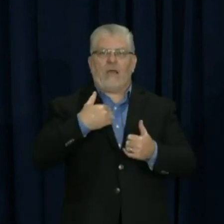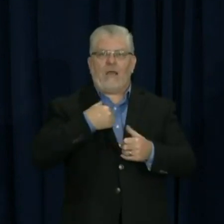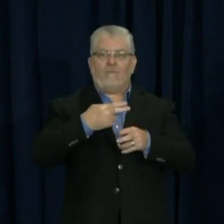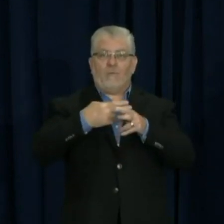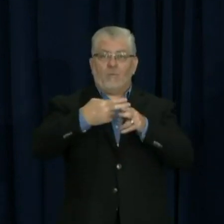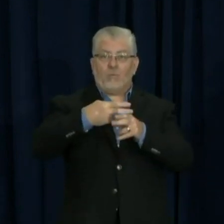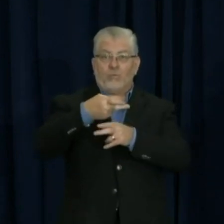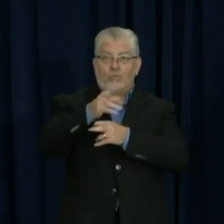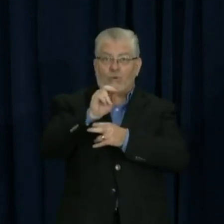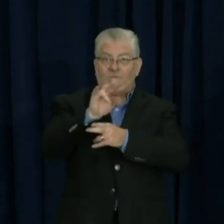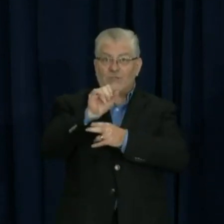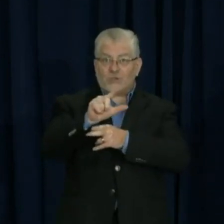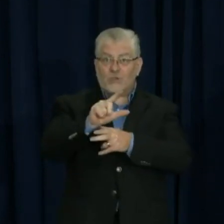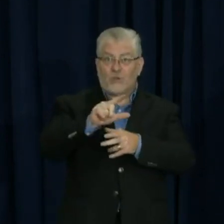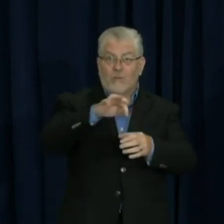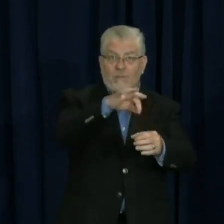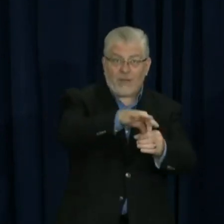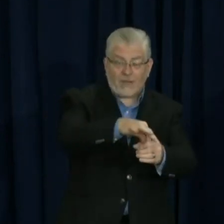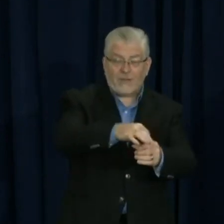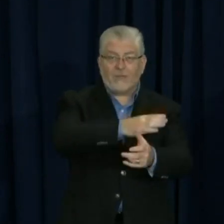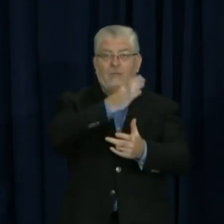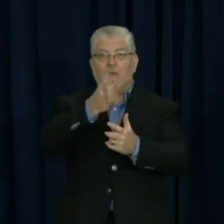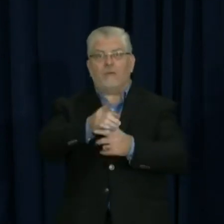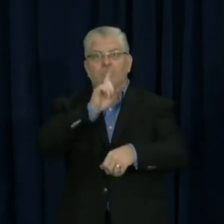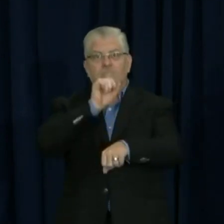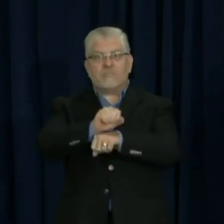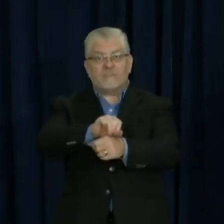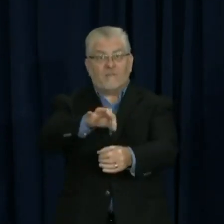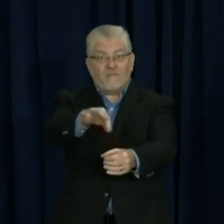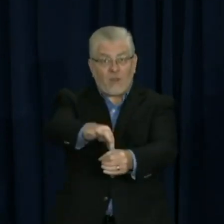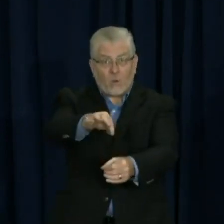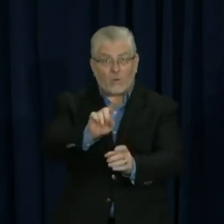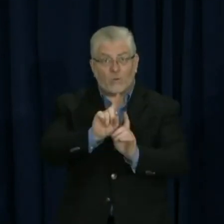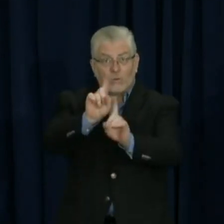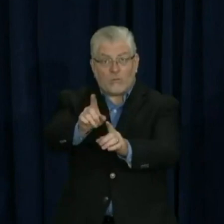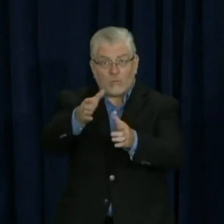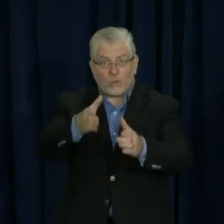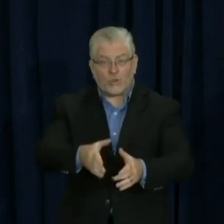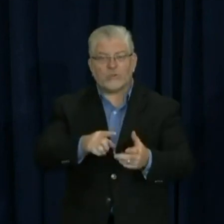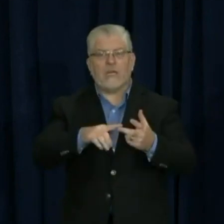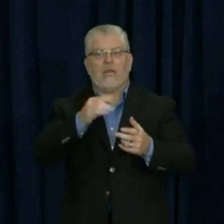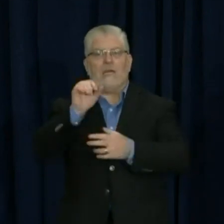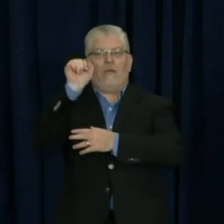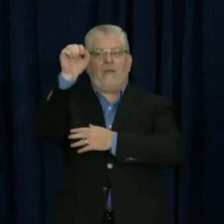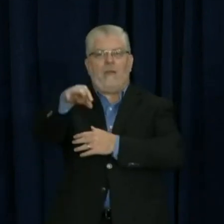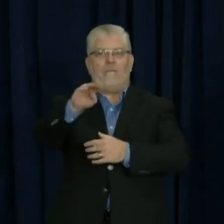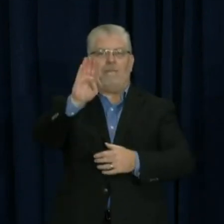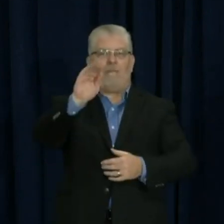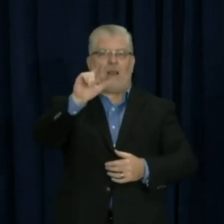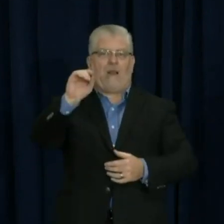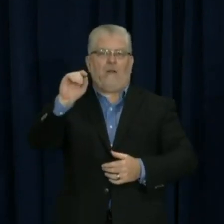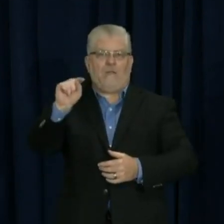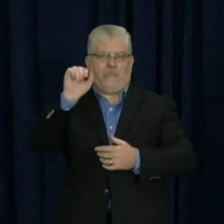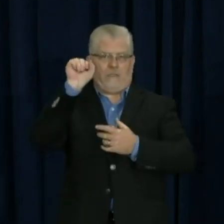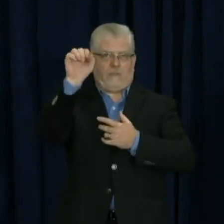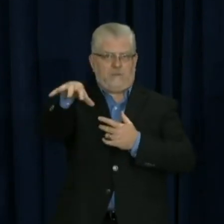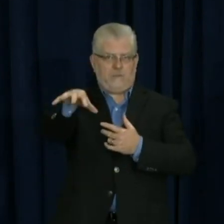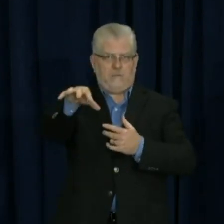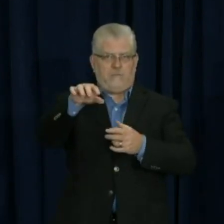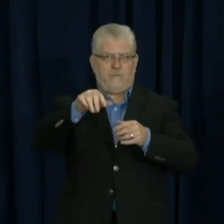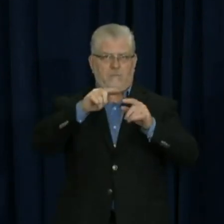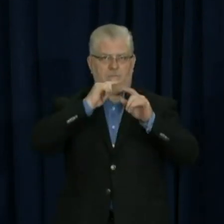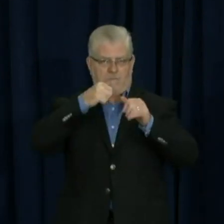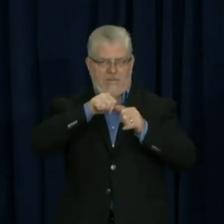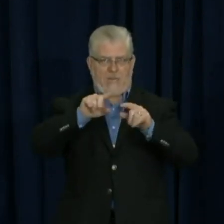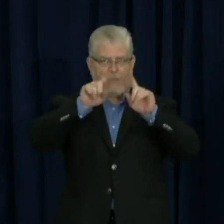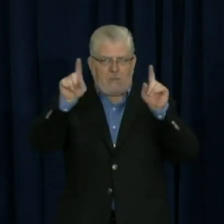you know, as you all know, like only one vote can be counted for any voter. So you'll be able to see all of that, but it will take some time for that